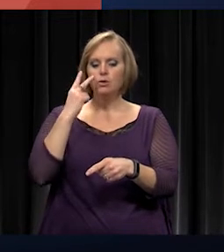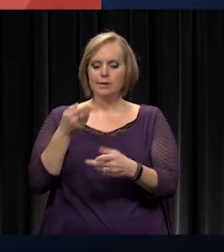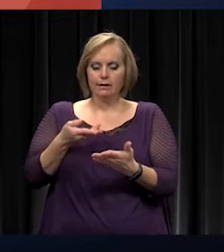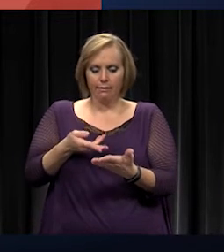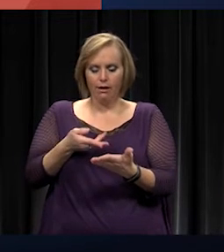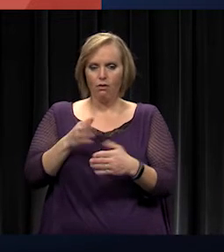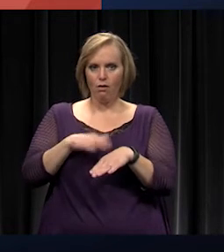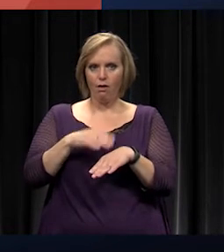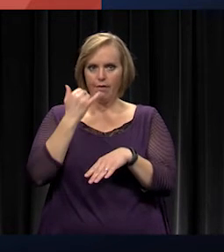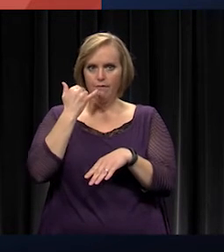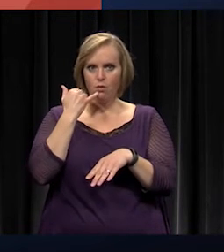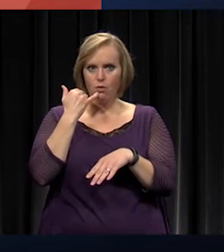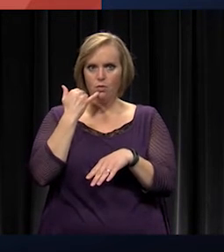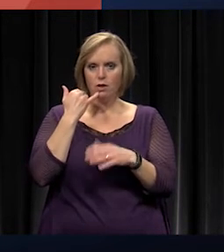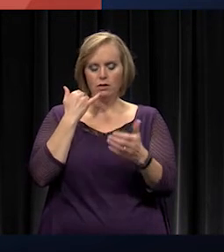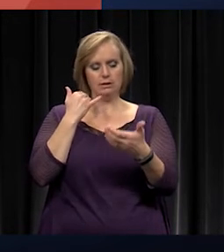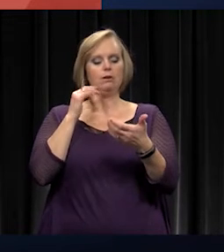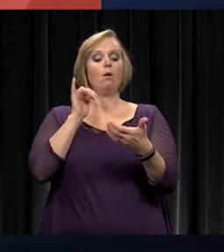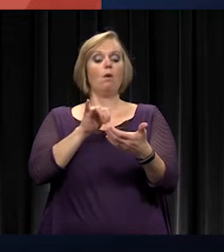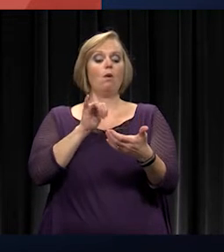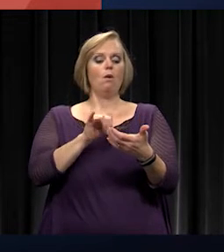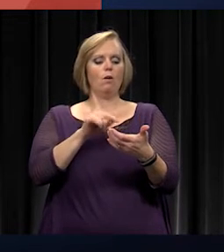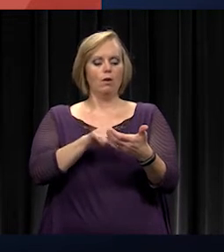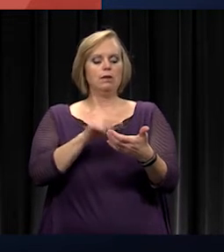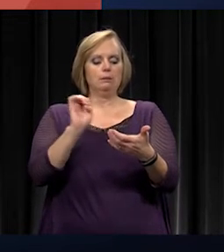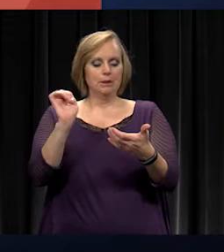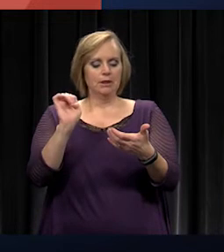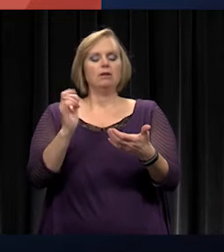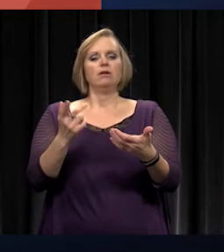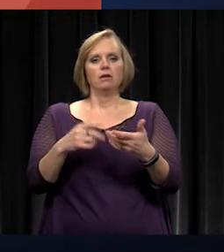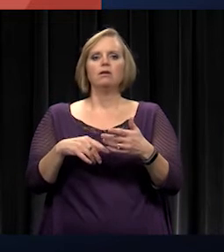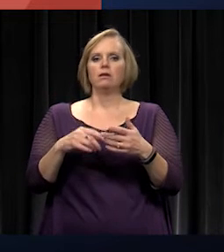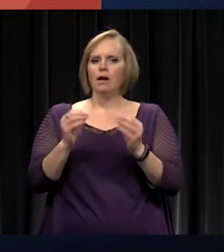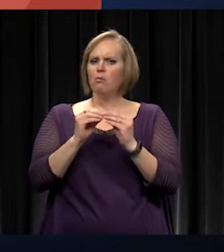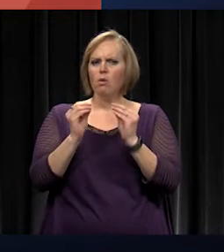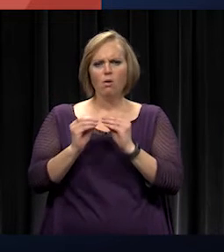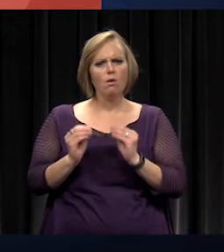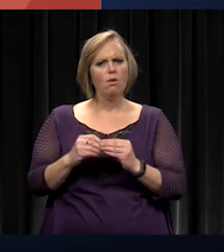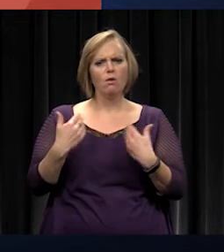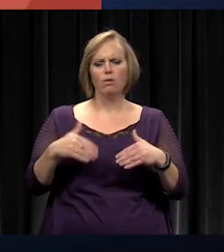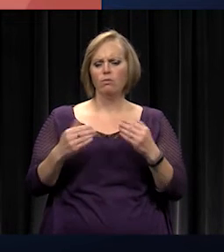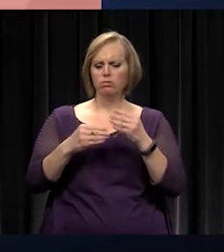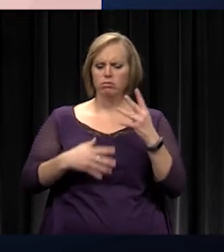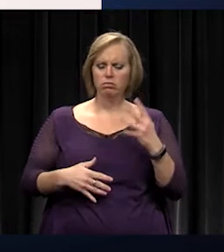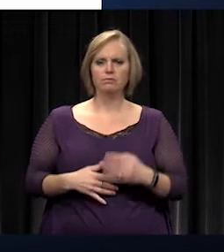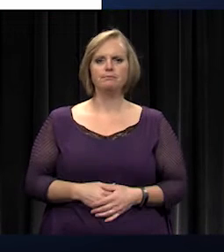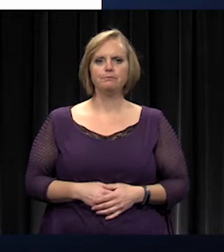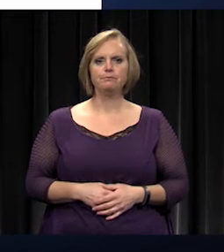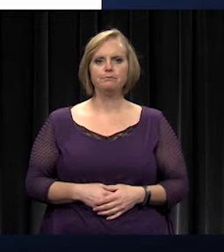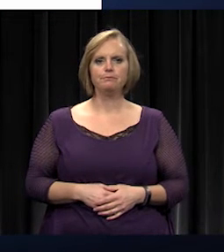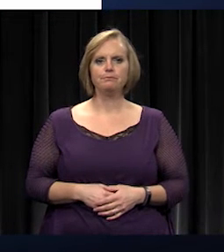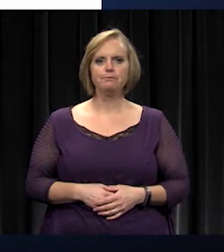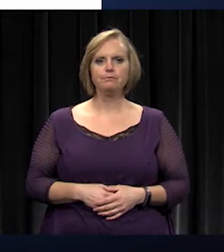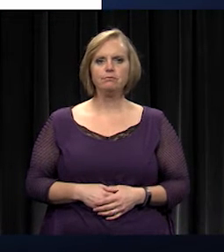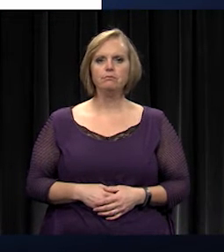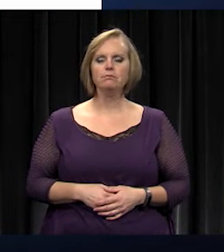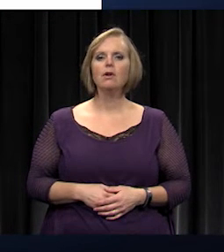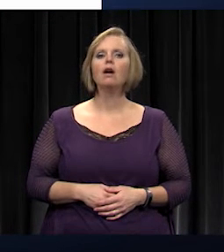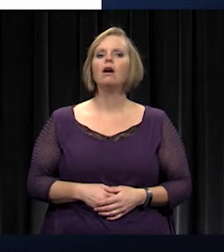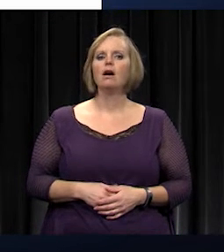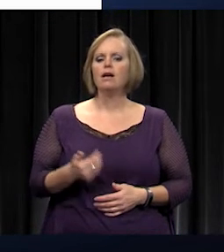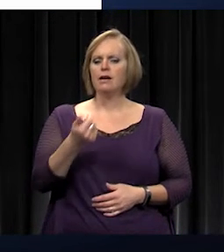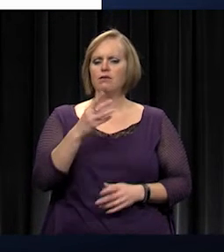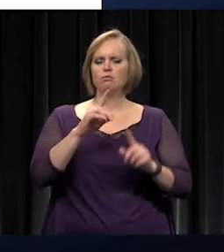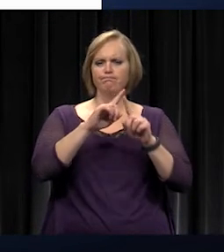your phone. You have information at your fingertips, and much, much more, because there's so much more to it. I wanted to share a couple